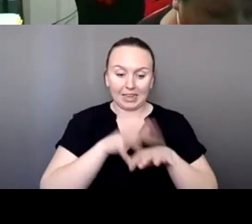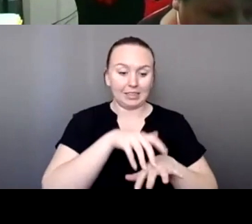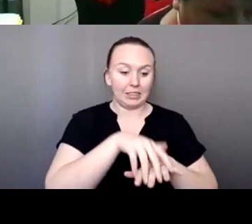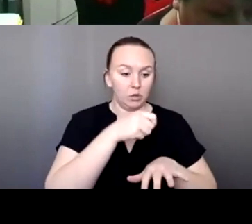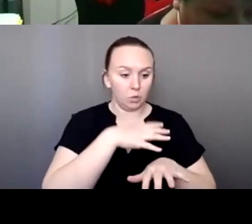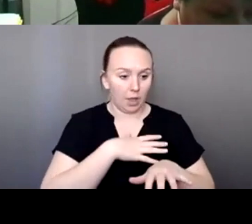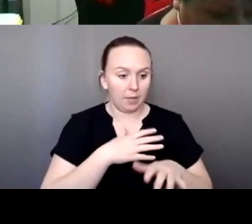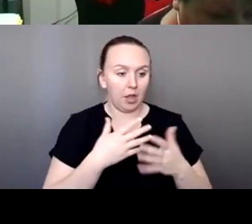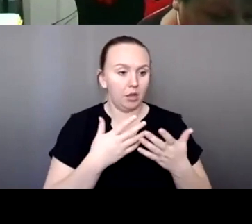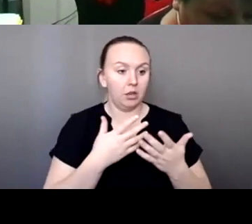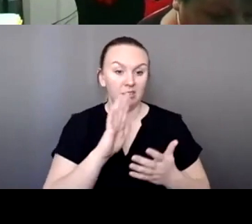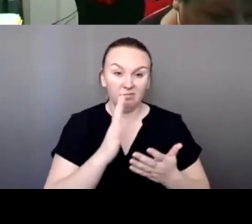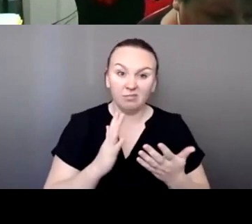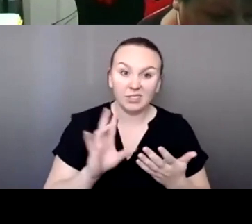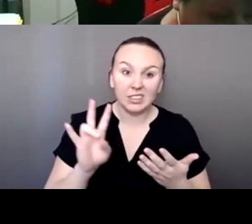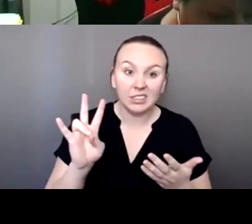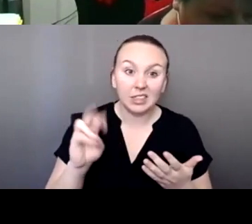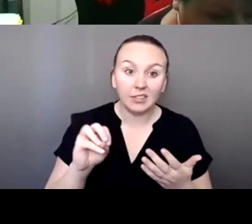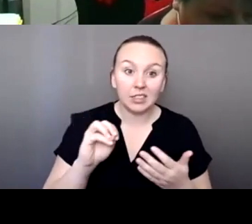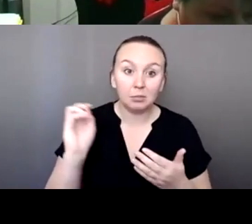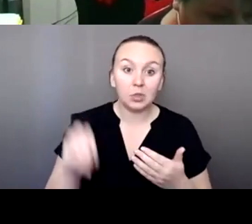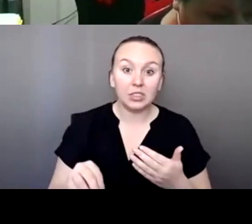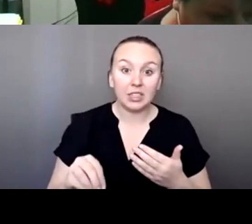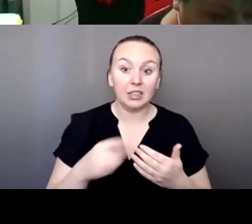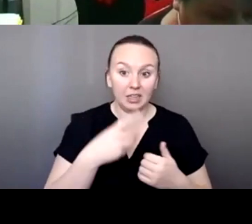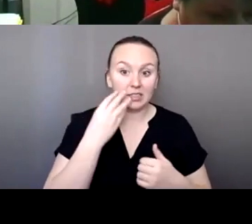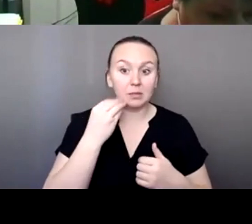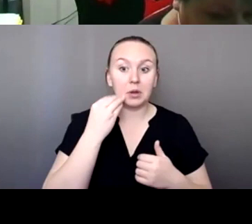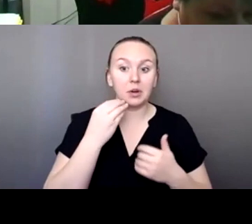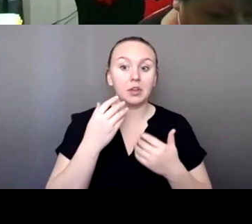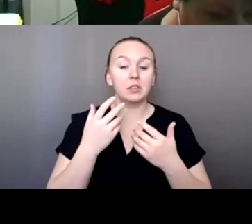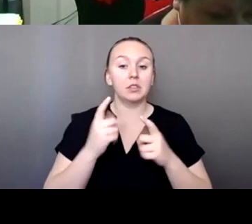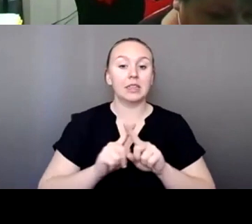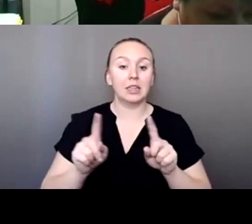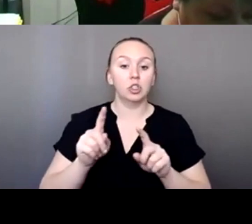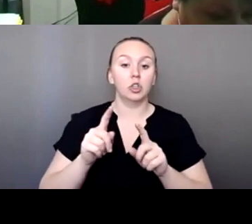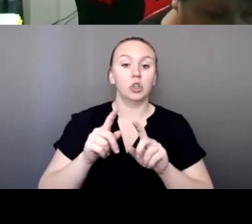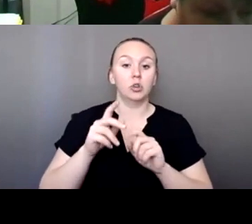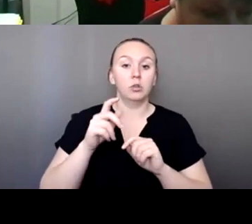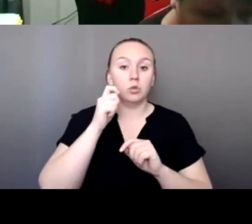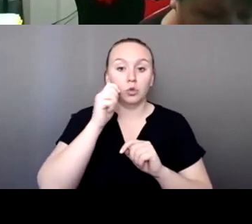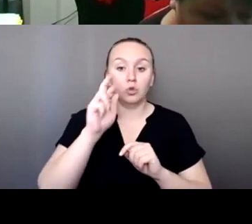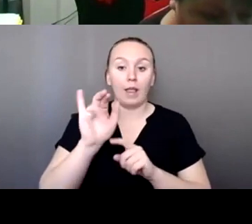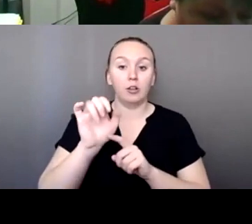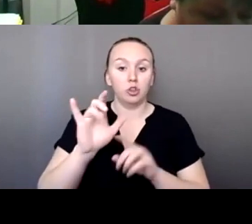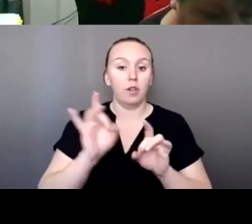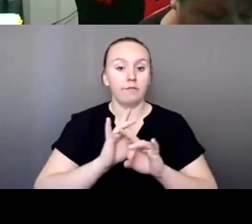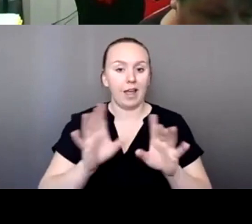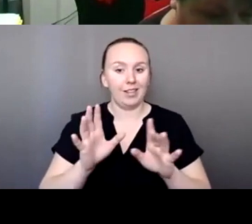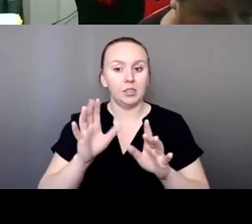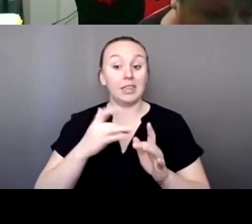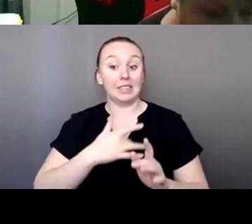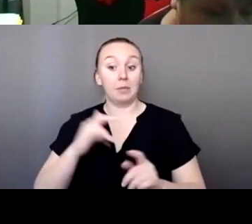70%, uh, interracial violence. And then that interracial partner is usually a white man. And that, I mean, it's